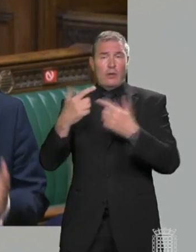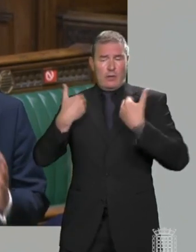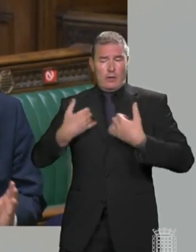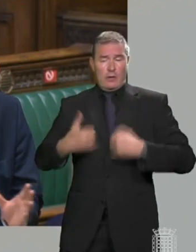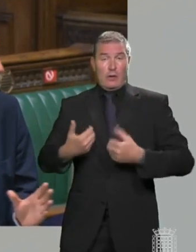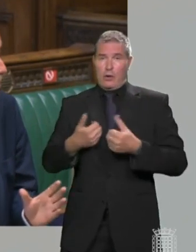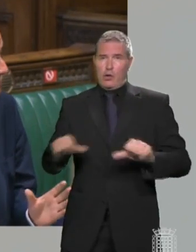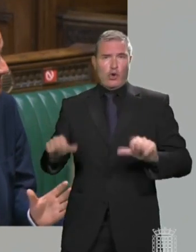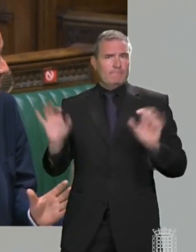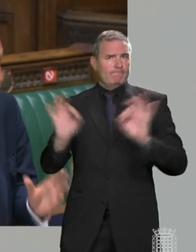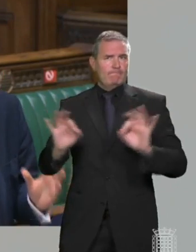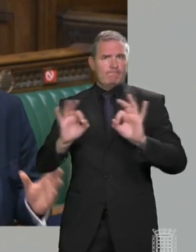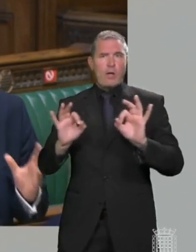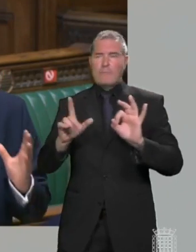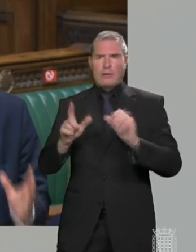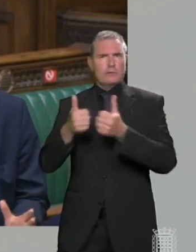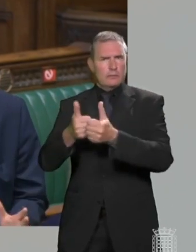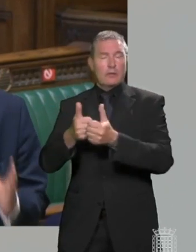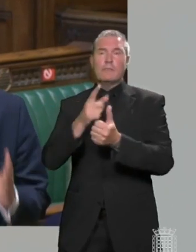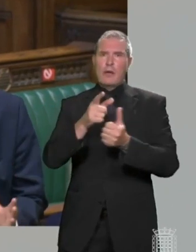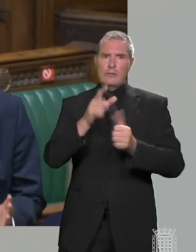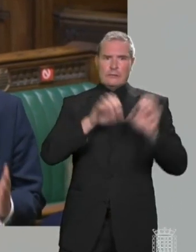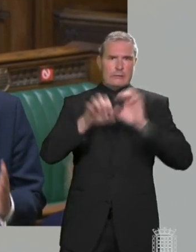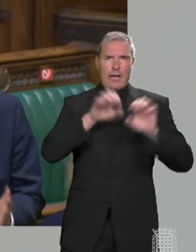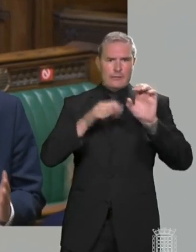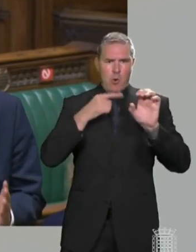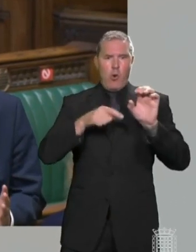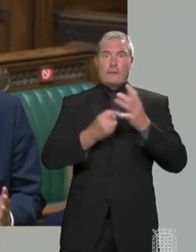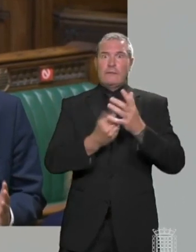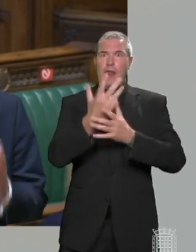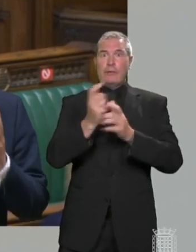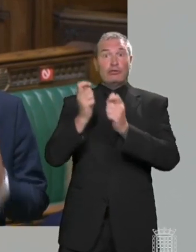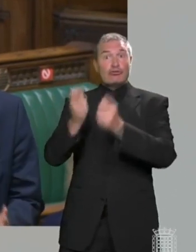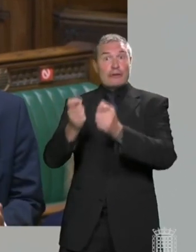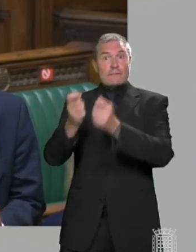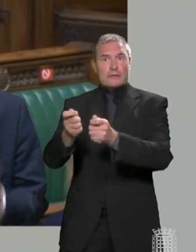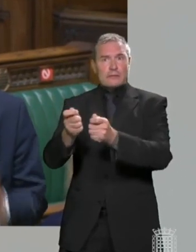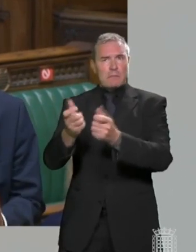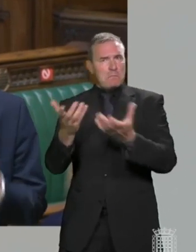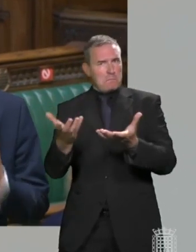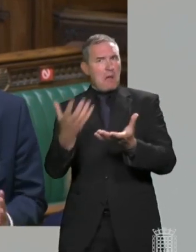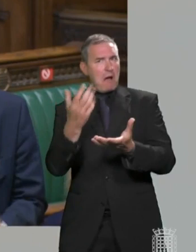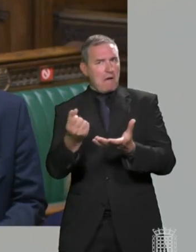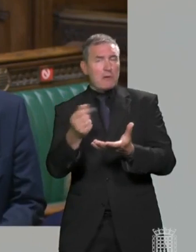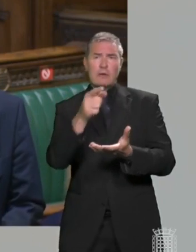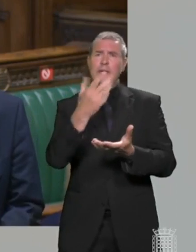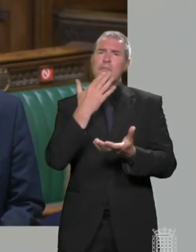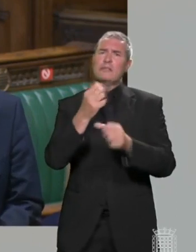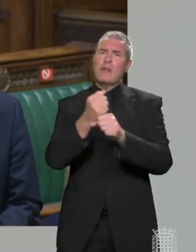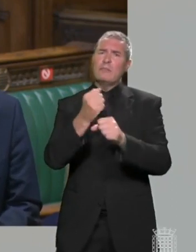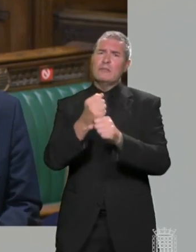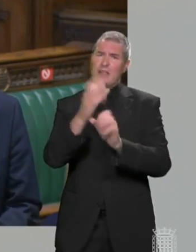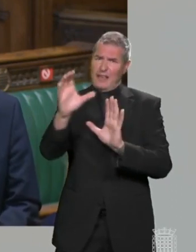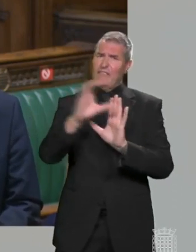cure, but scientists, Mr Speaker, believe they are on the cusp of developing effective treatments. So, will the Government please commit to